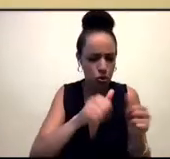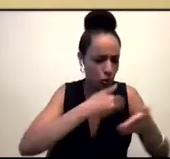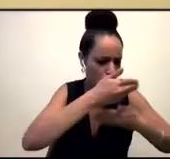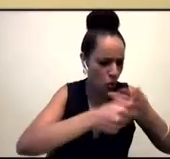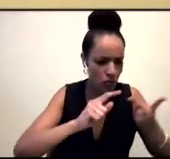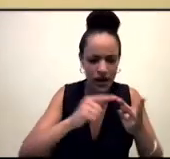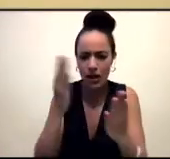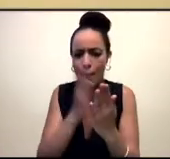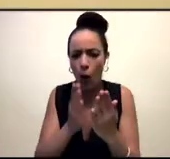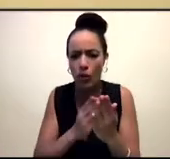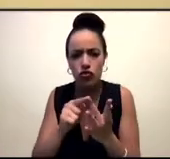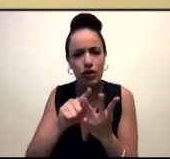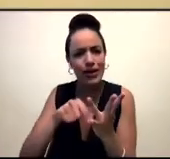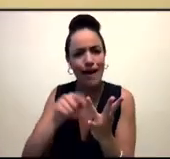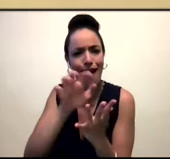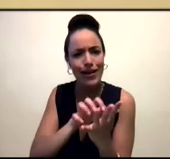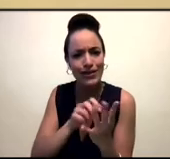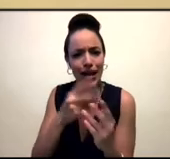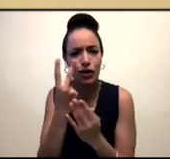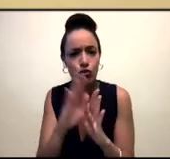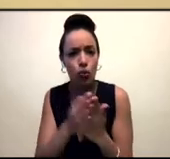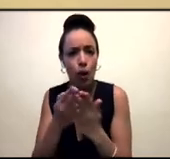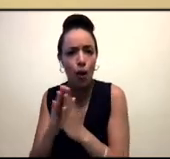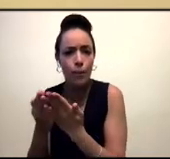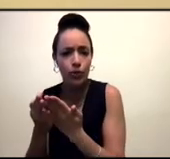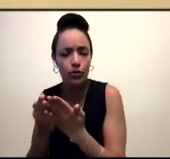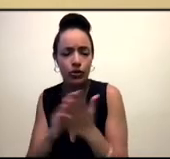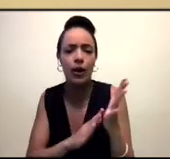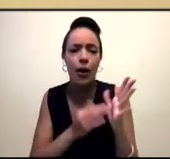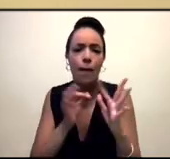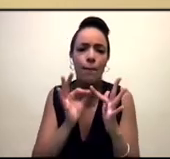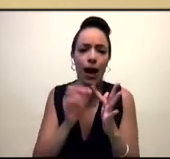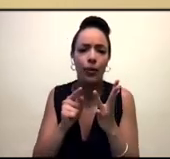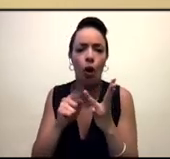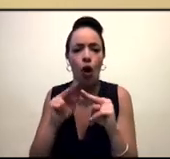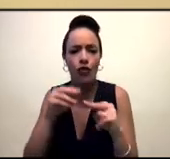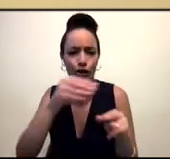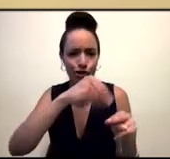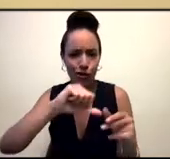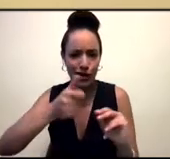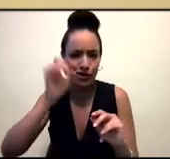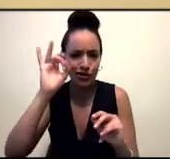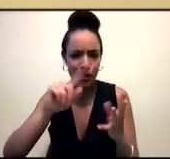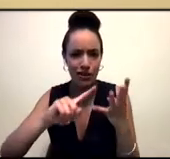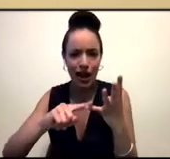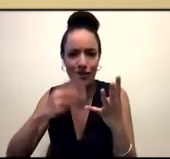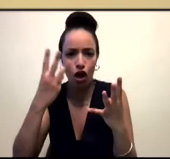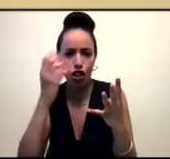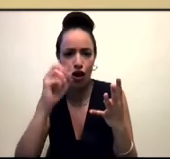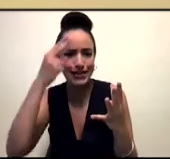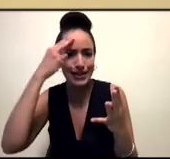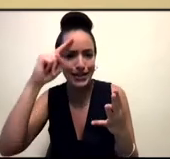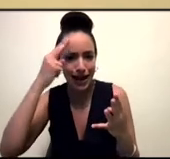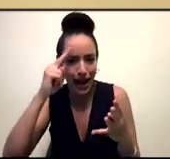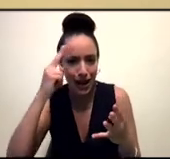essays, and your two novels, The Map of Salt and Stars, and the award-winning 30 Names of Night. And